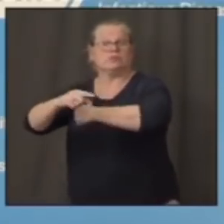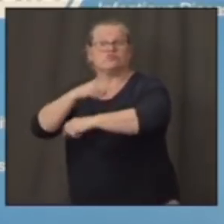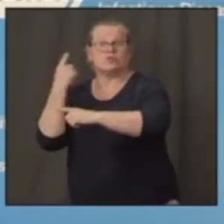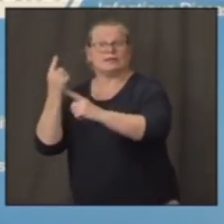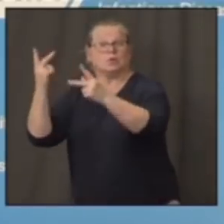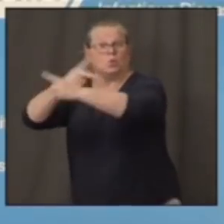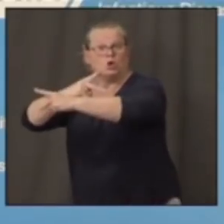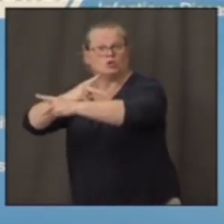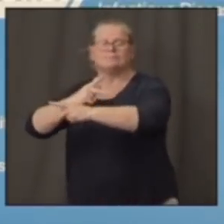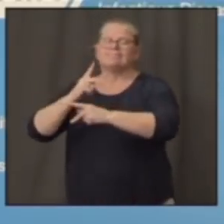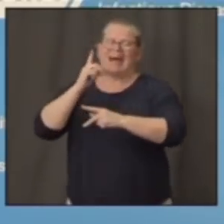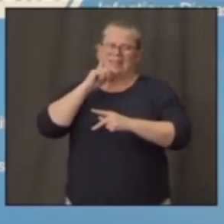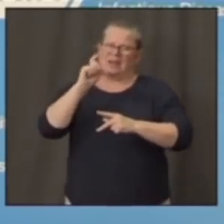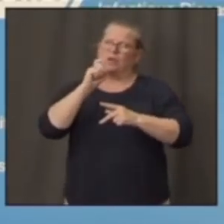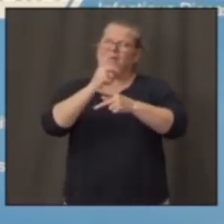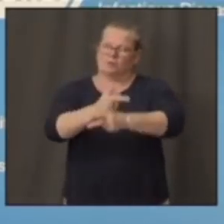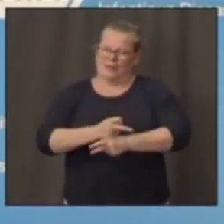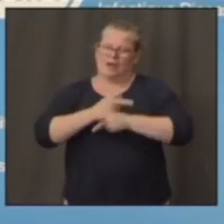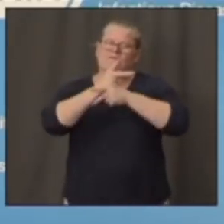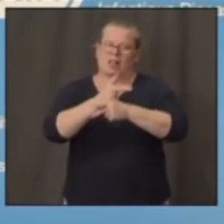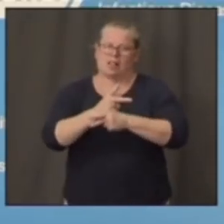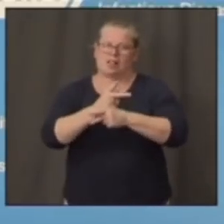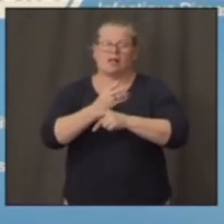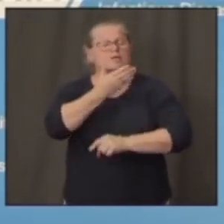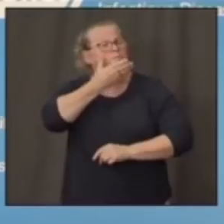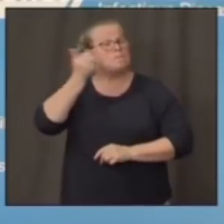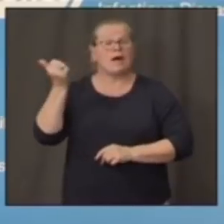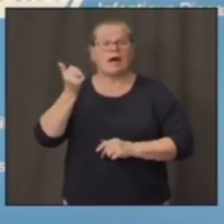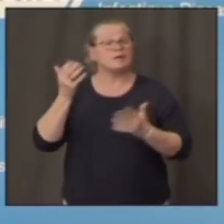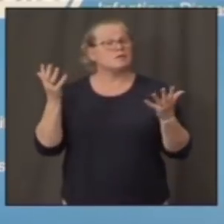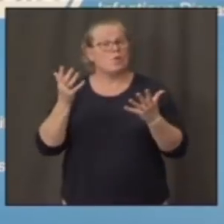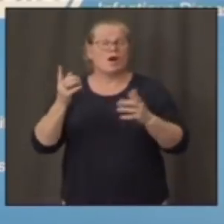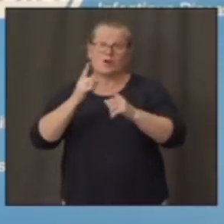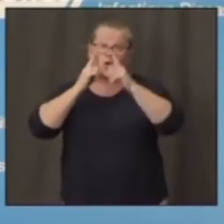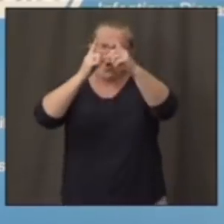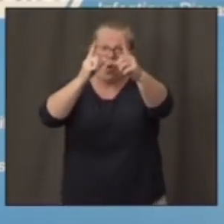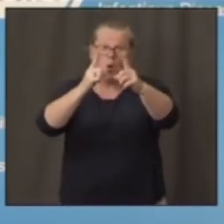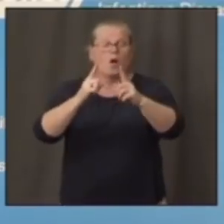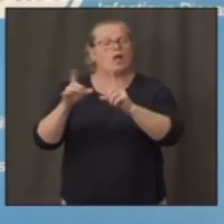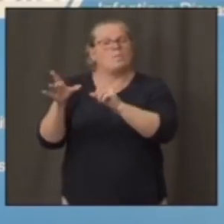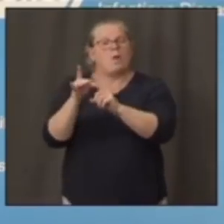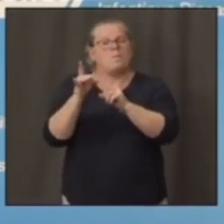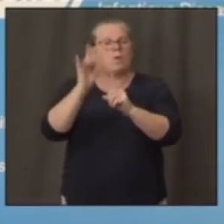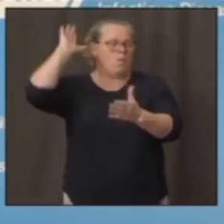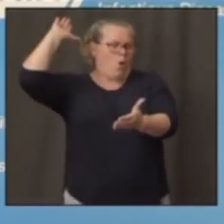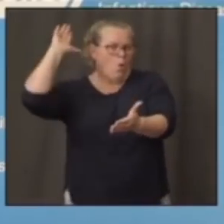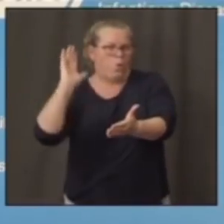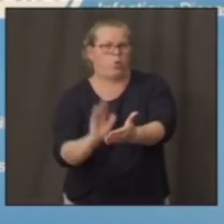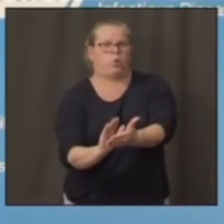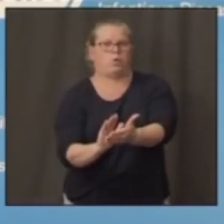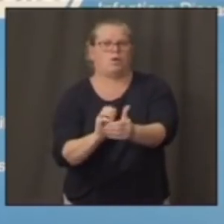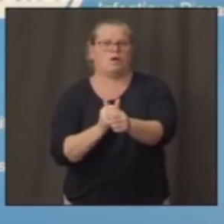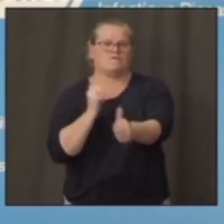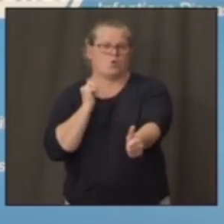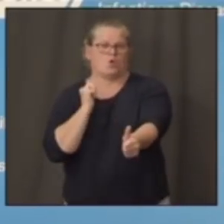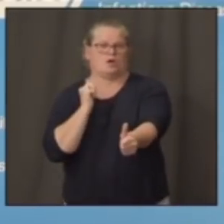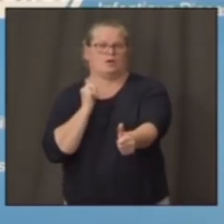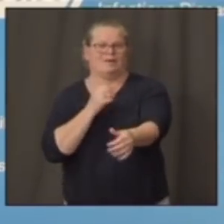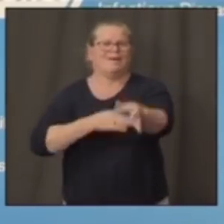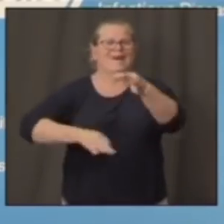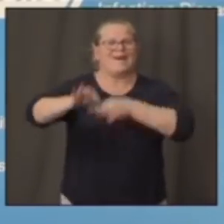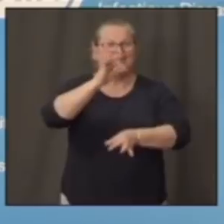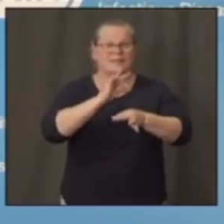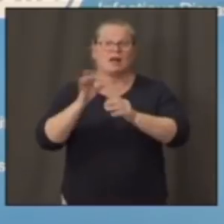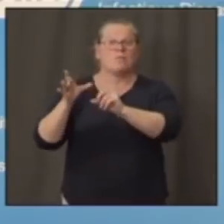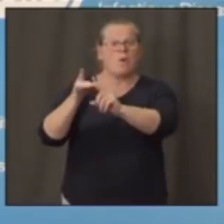thing to do is to try and avoid infection as opposed to wanting to get infection so that you can